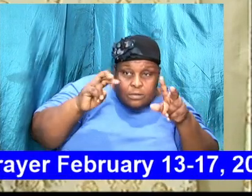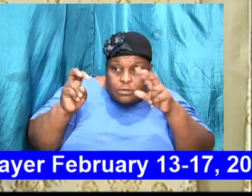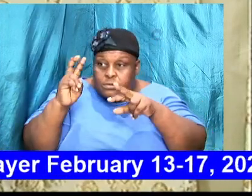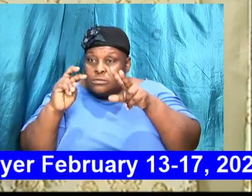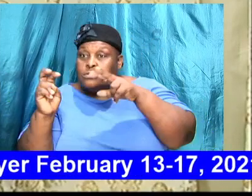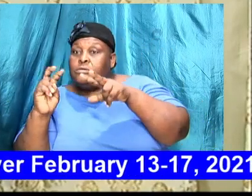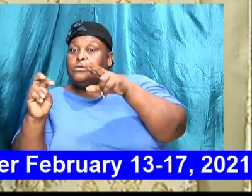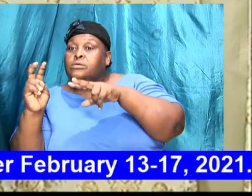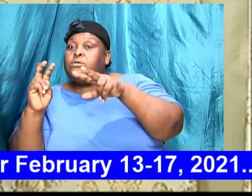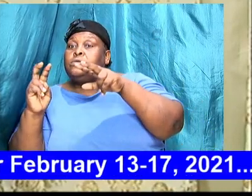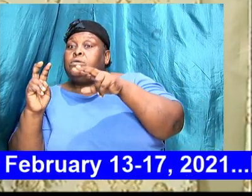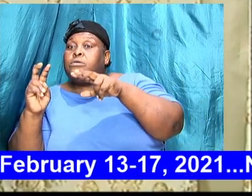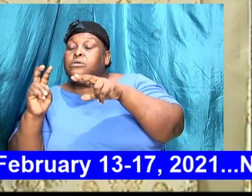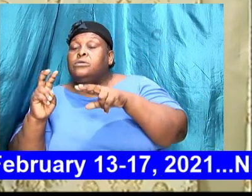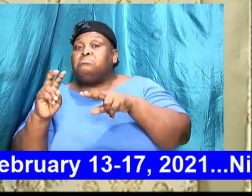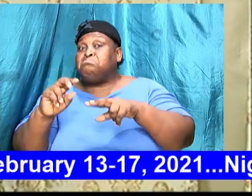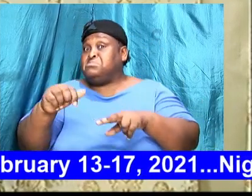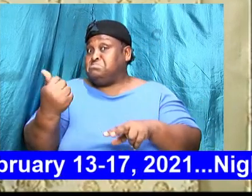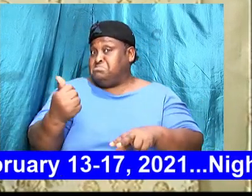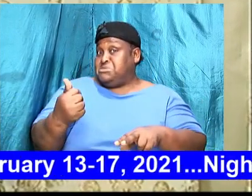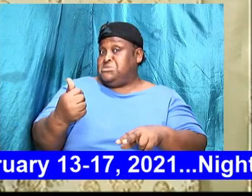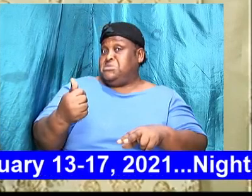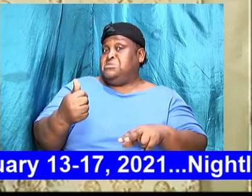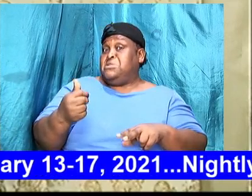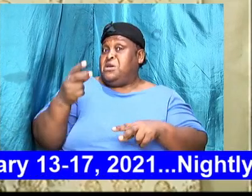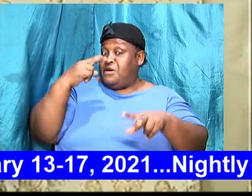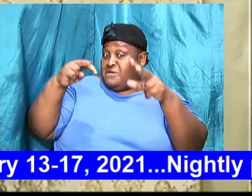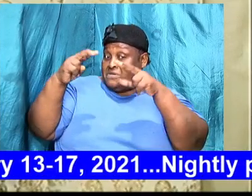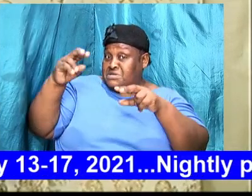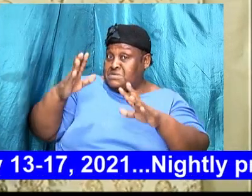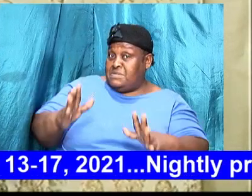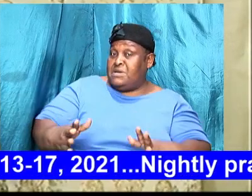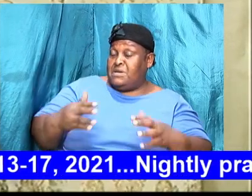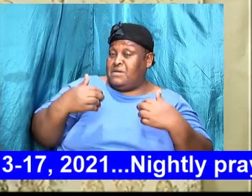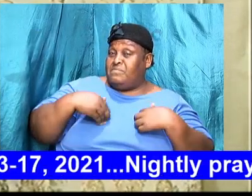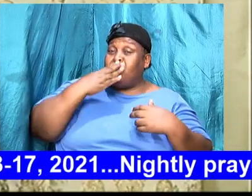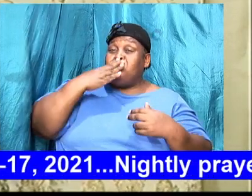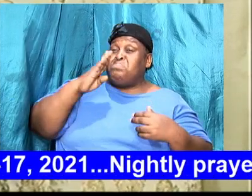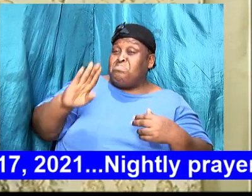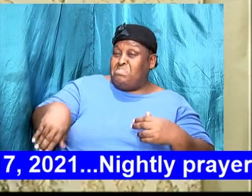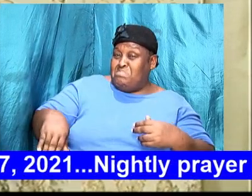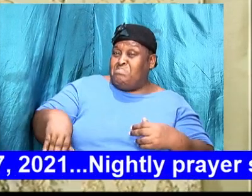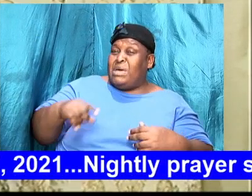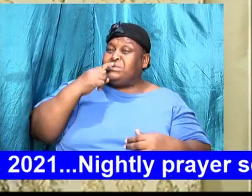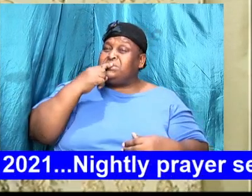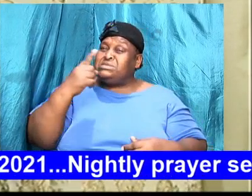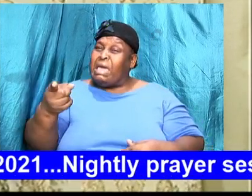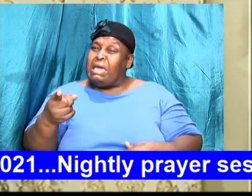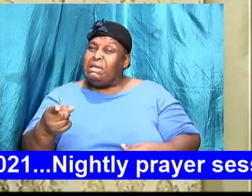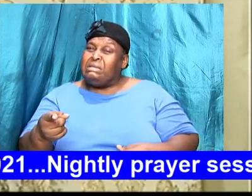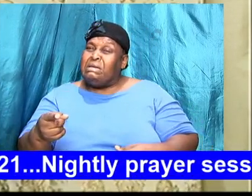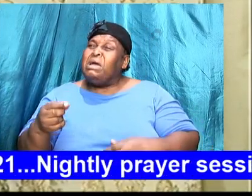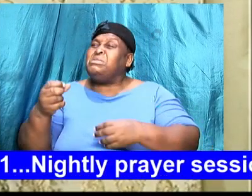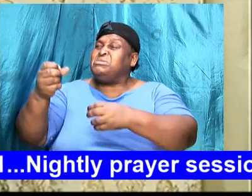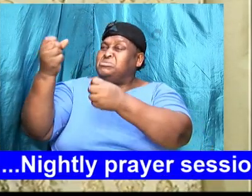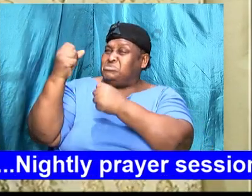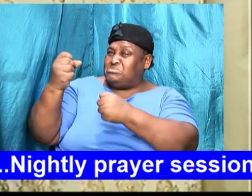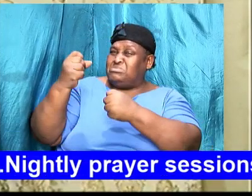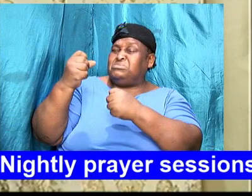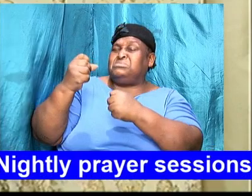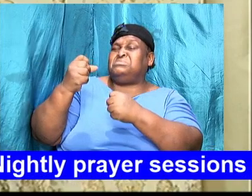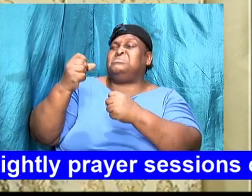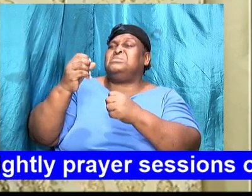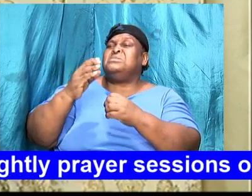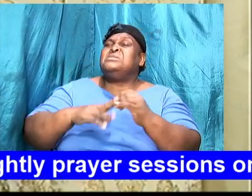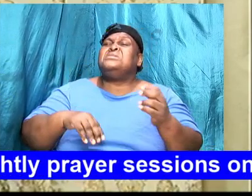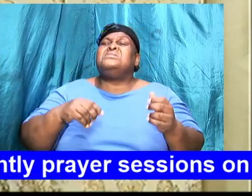had bad reports. We can't attack these folks. They are stronger than we are. All the